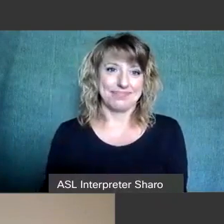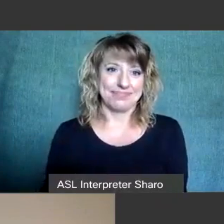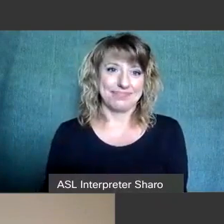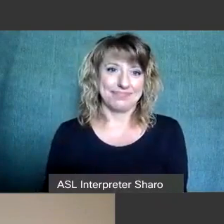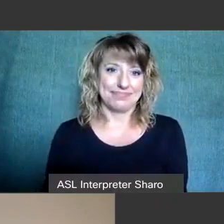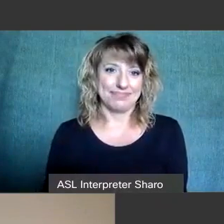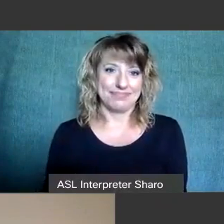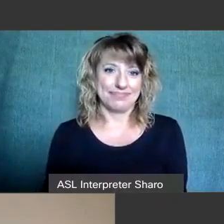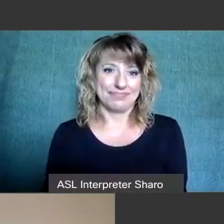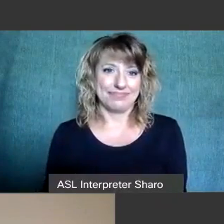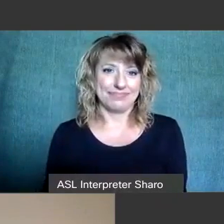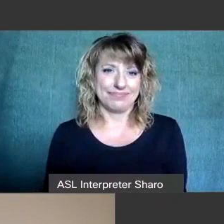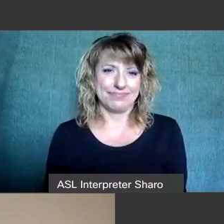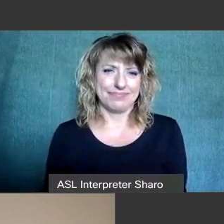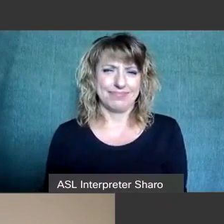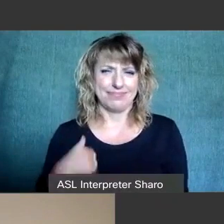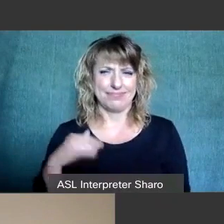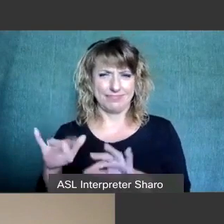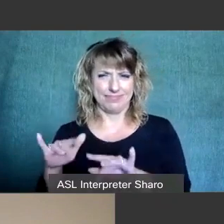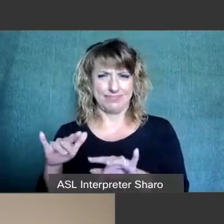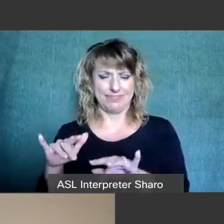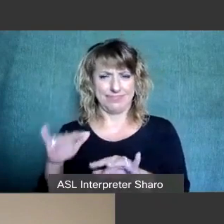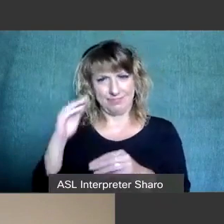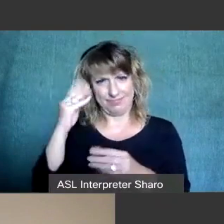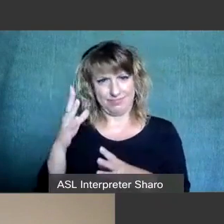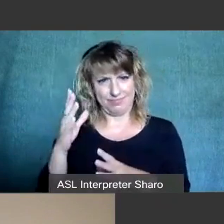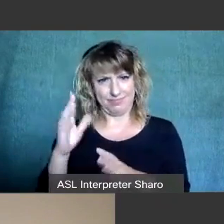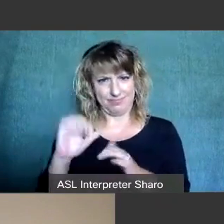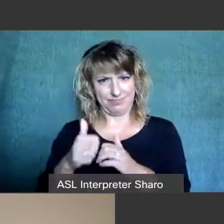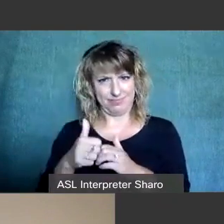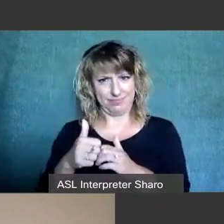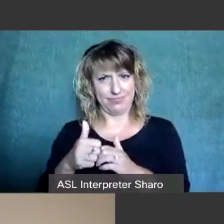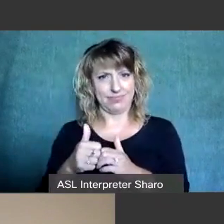okay i'm i typed in my info but i can't figure out how to